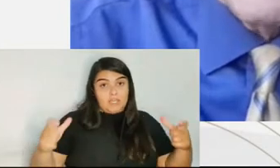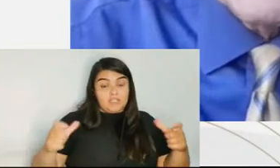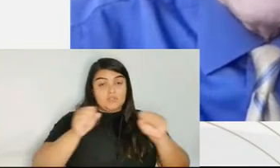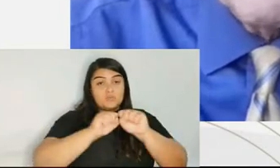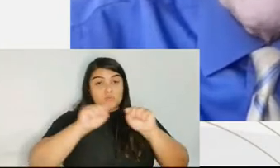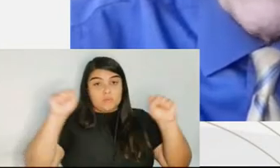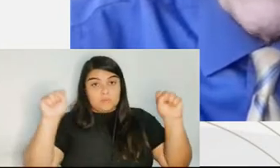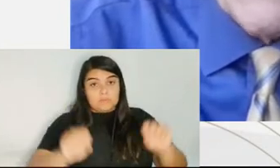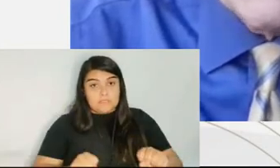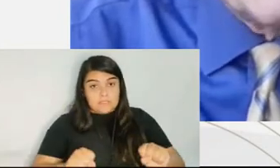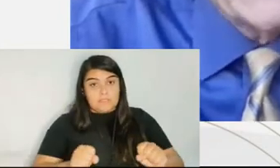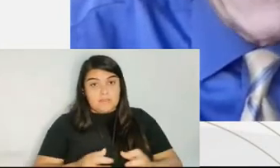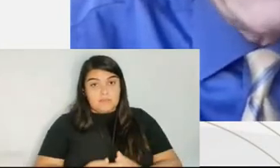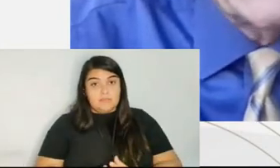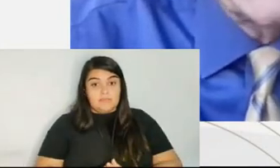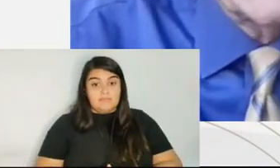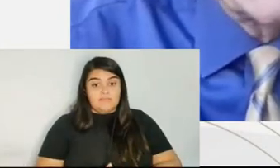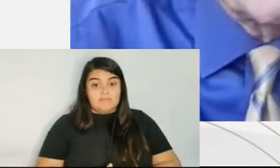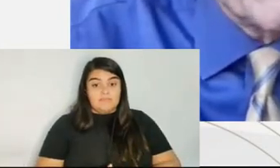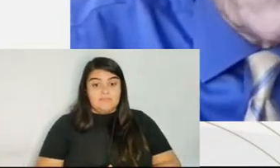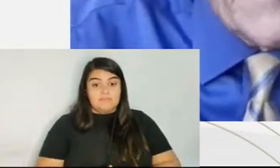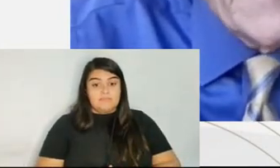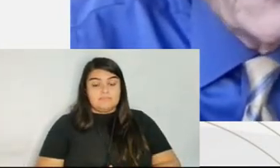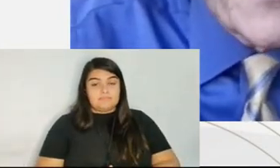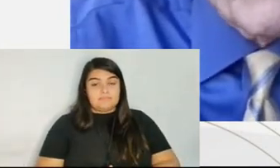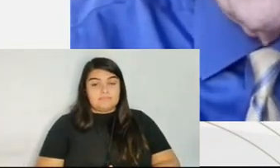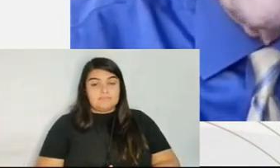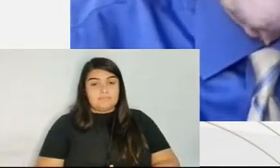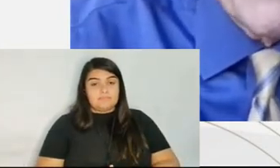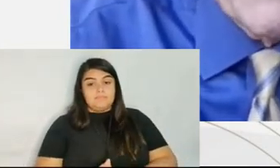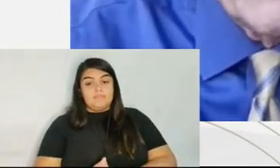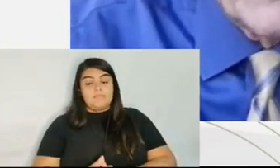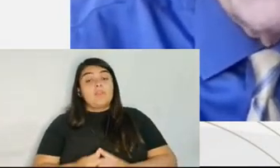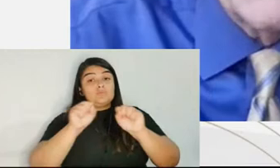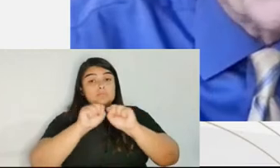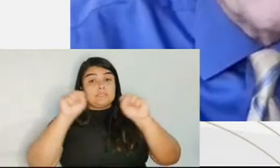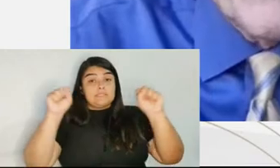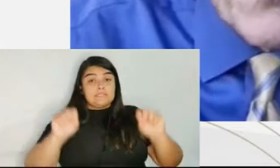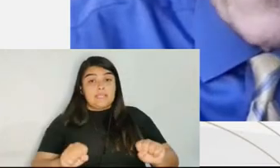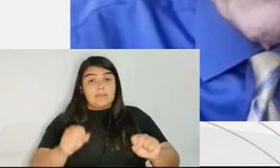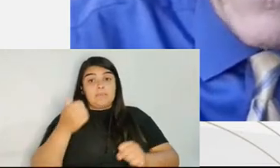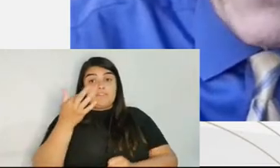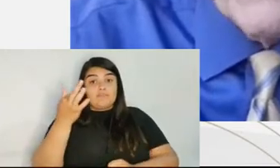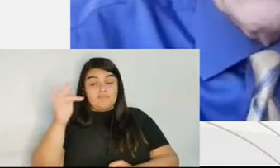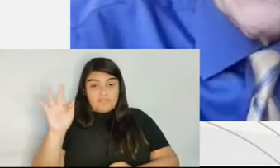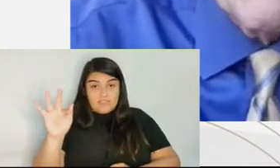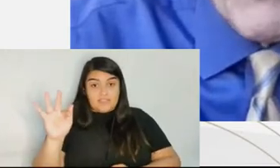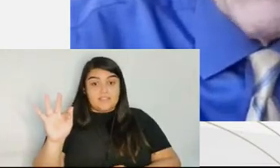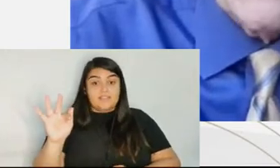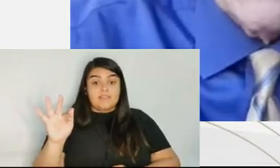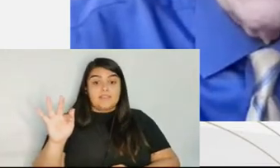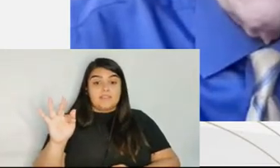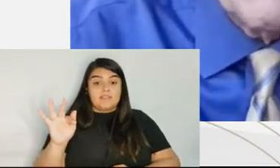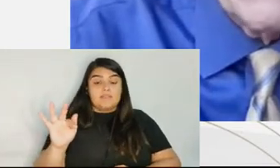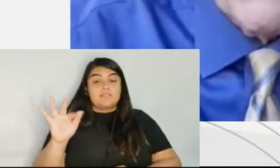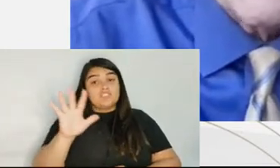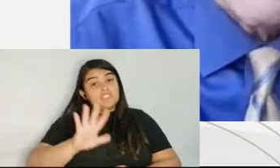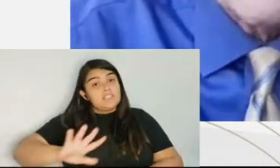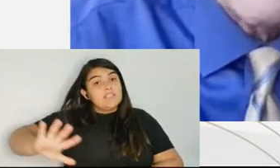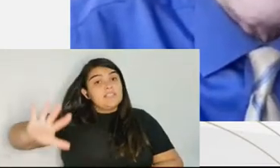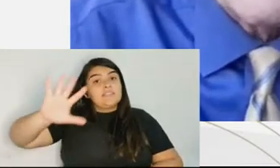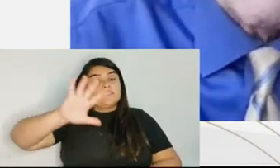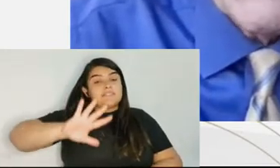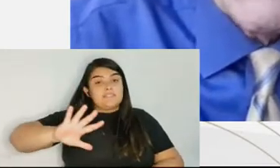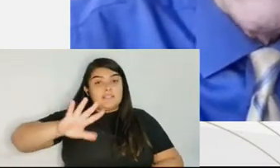in the federal system. In the state system, in general, judges are fully allowed to take part in the plea